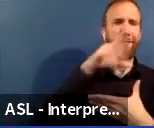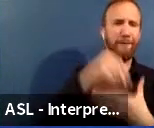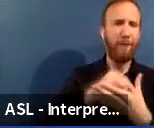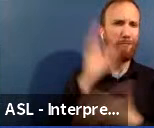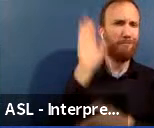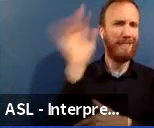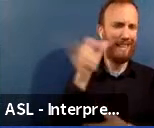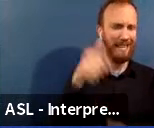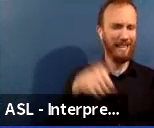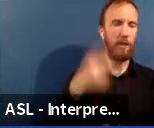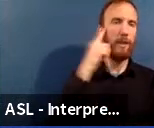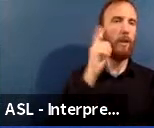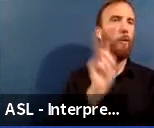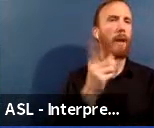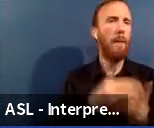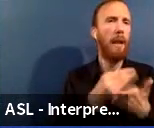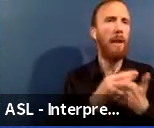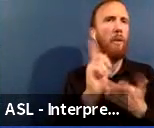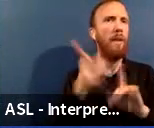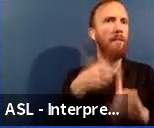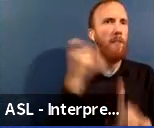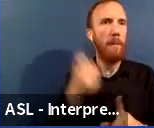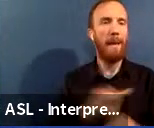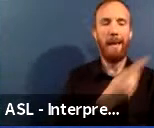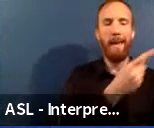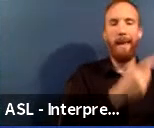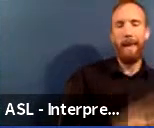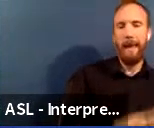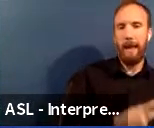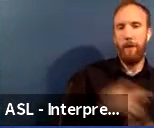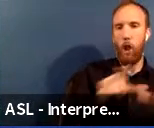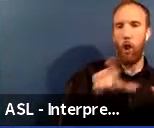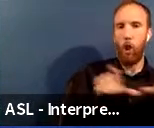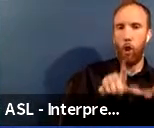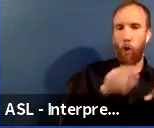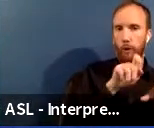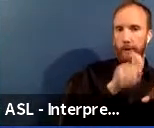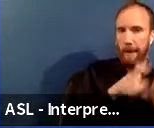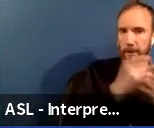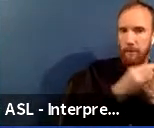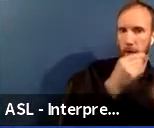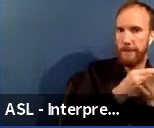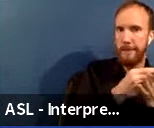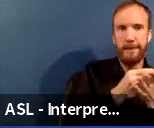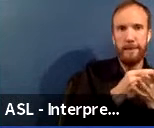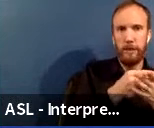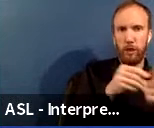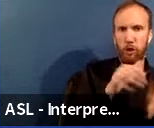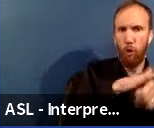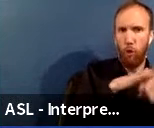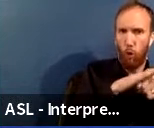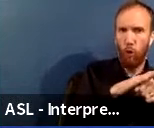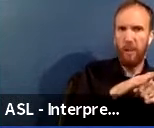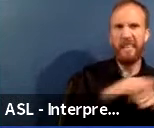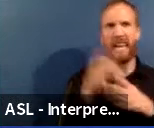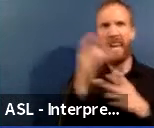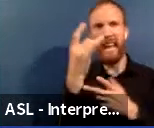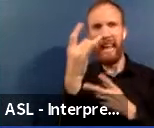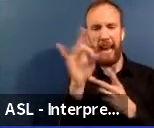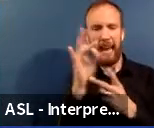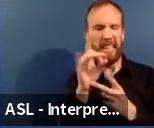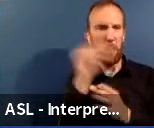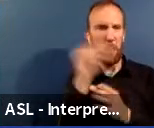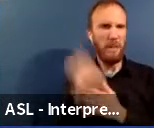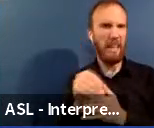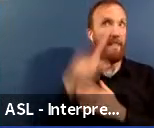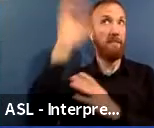come from about half of it comes through local tax dollars local funds 18% about 20% comes from